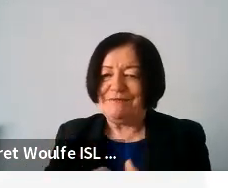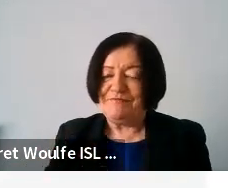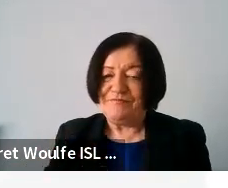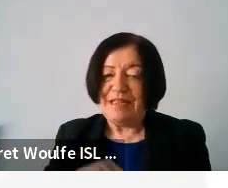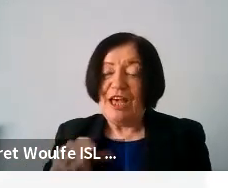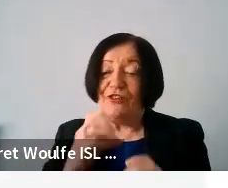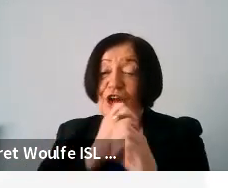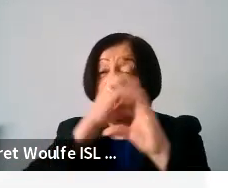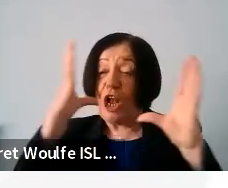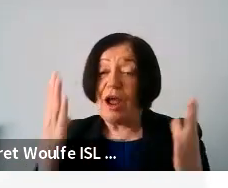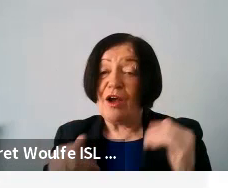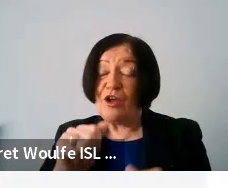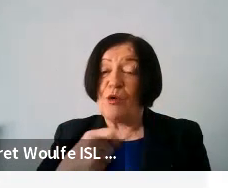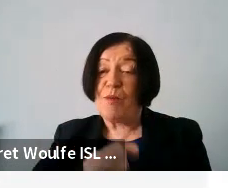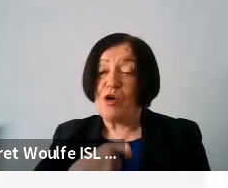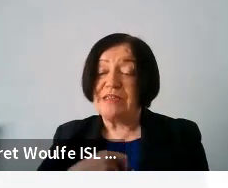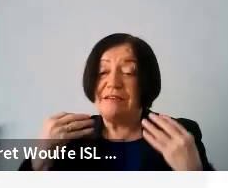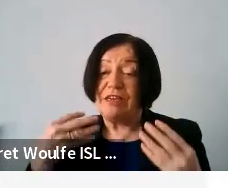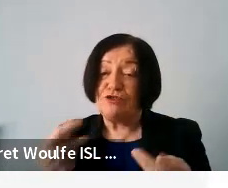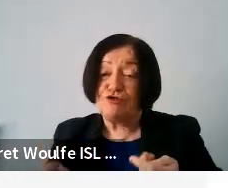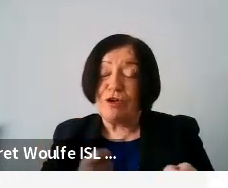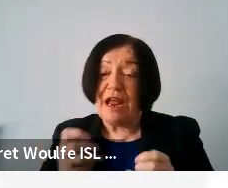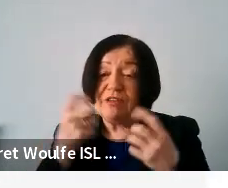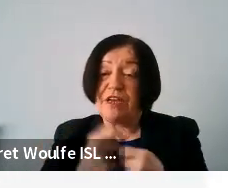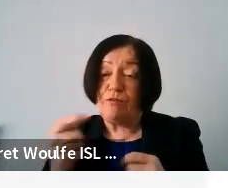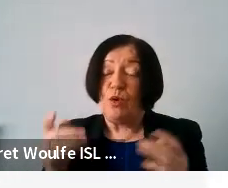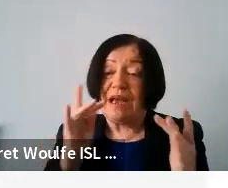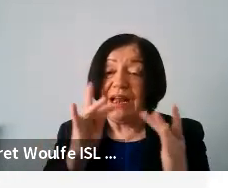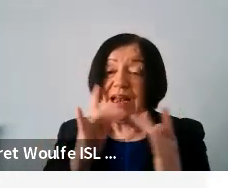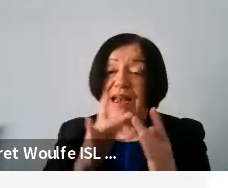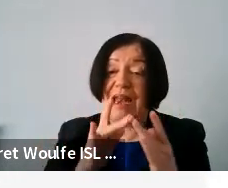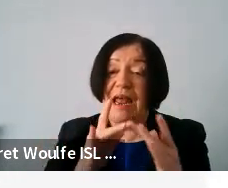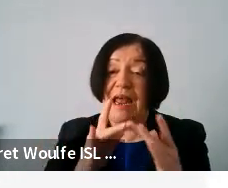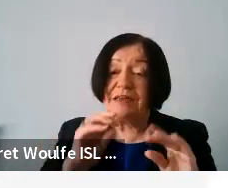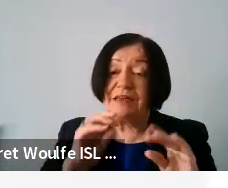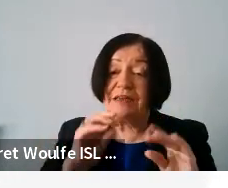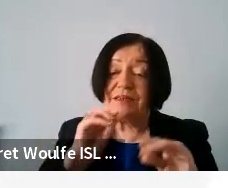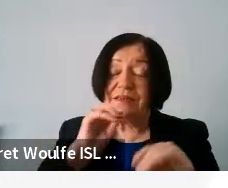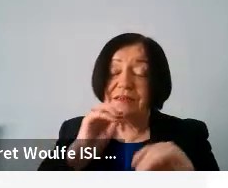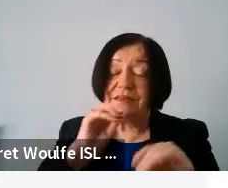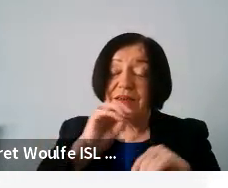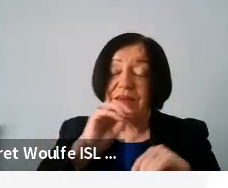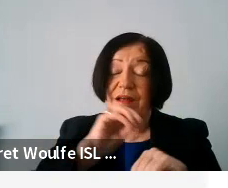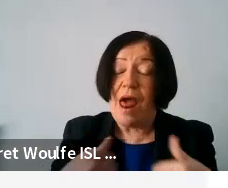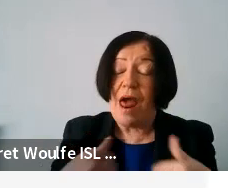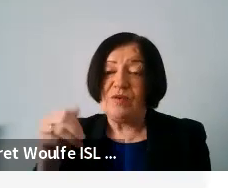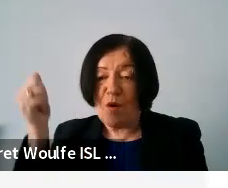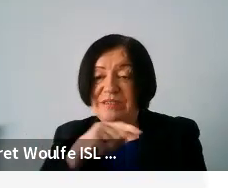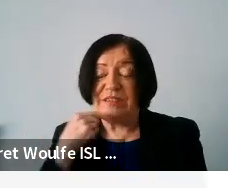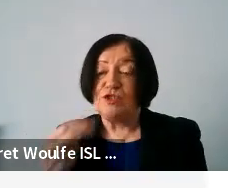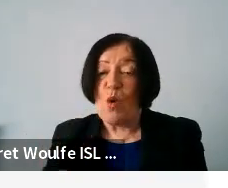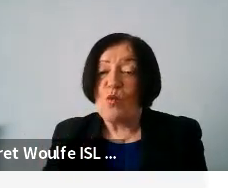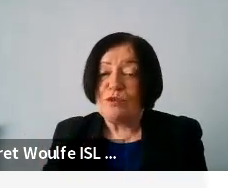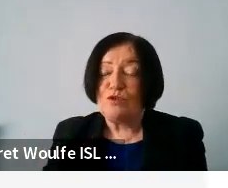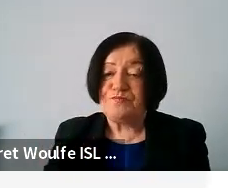Is it clear to you how your personal data is treated every time you connect online? Most people, the majority says no as well.